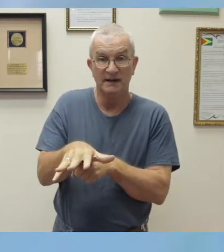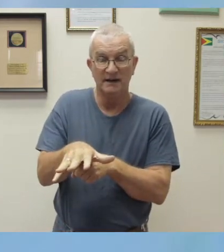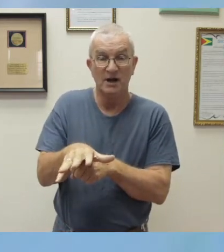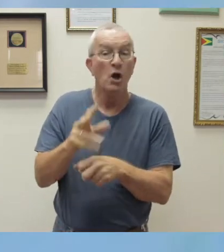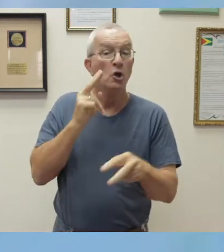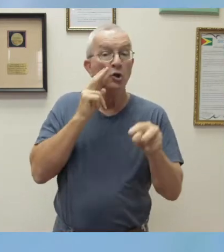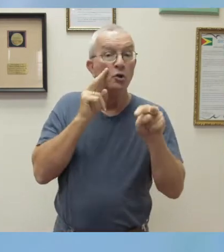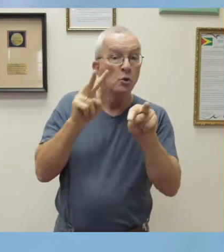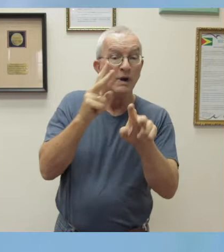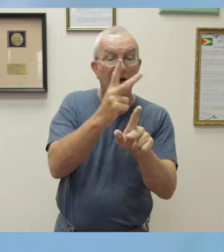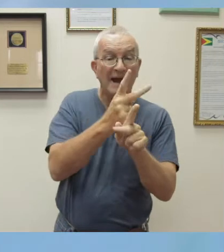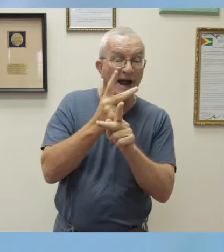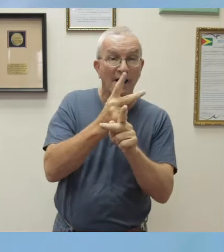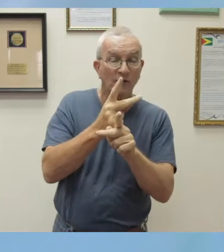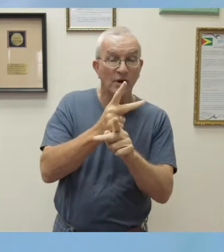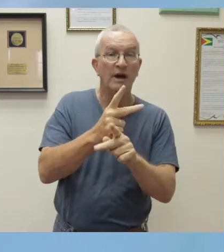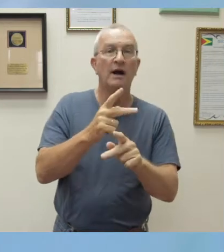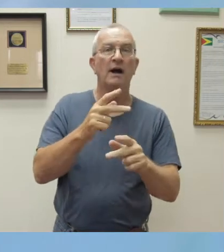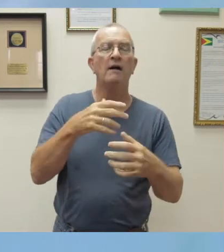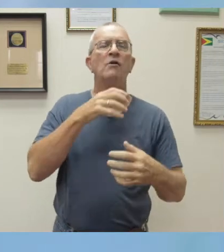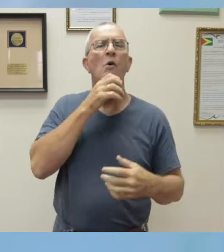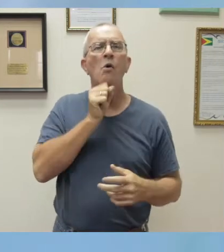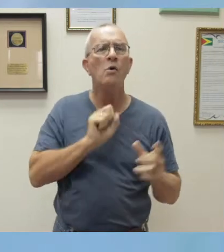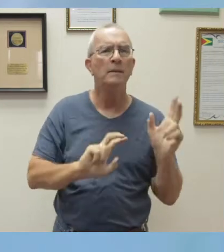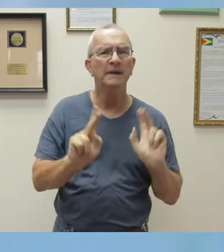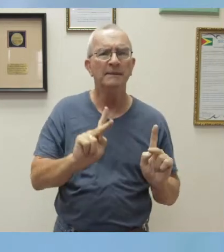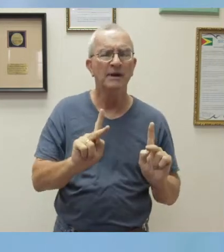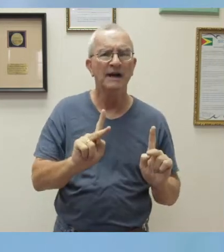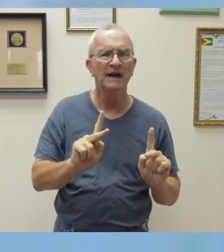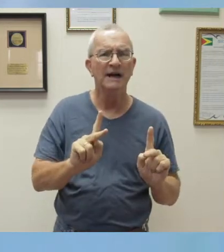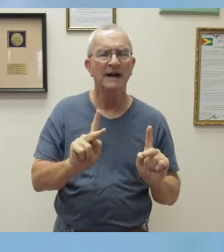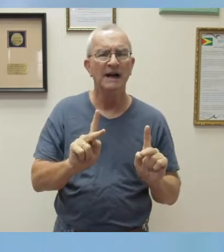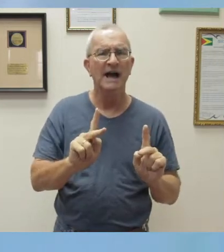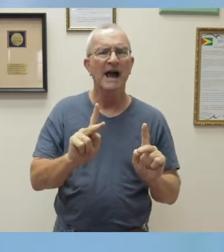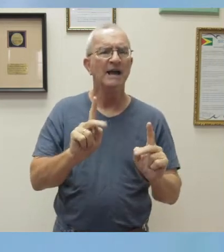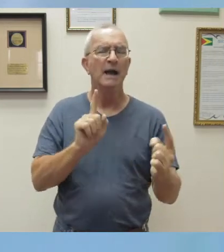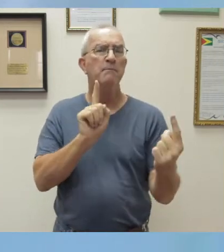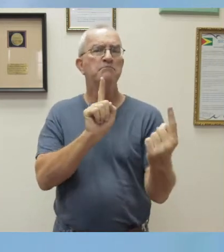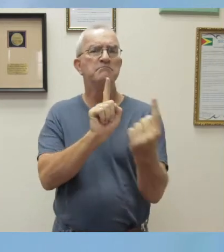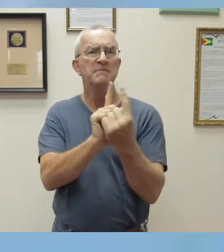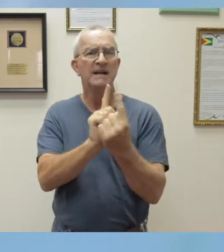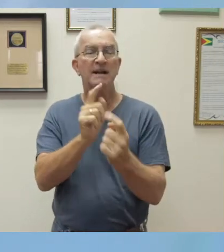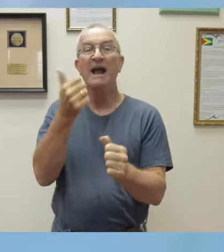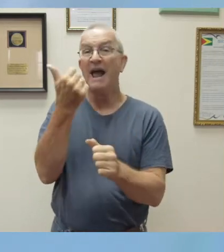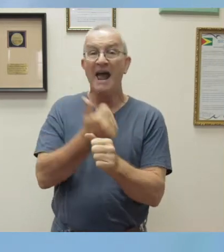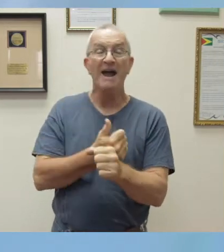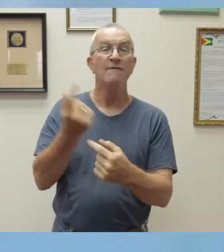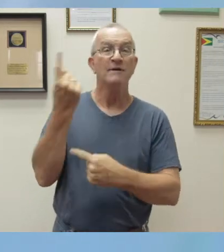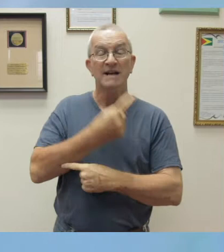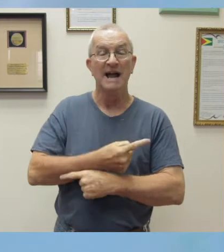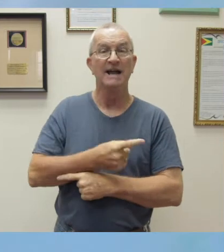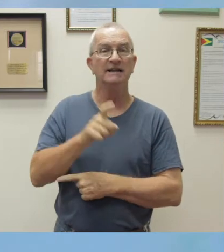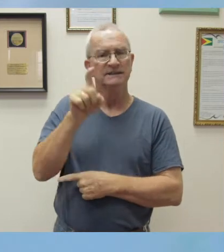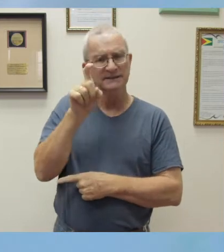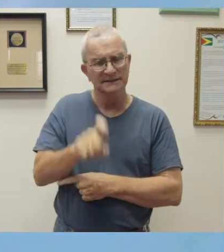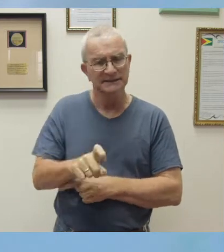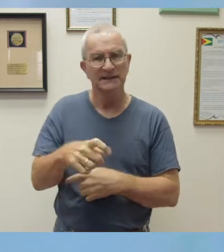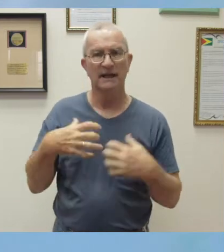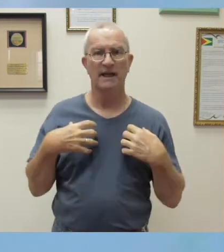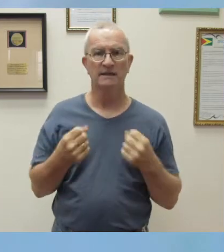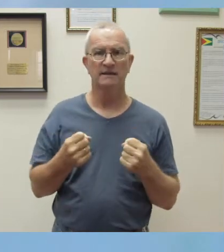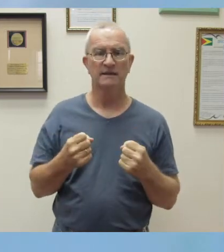and generally meeting everyday essential health needs. You are often